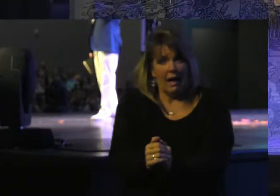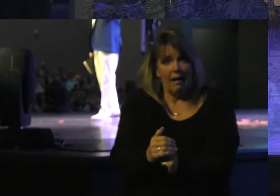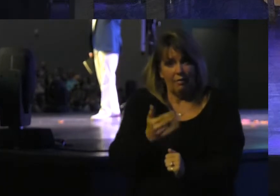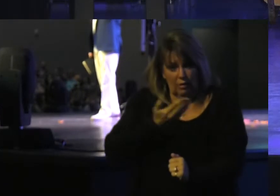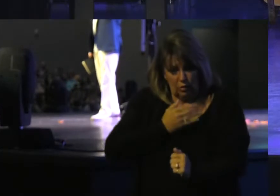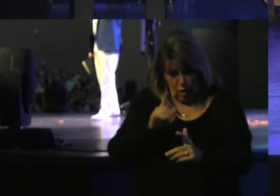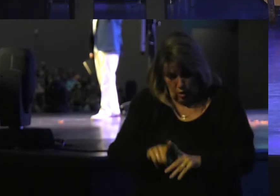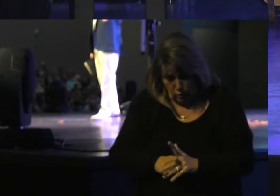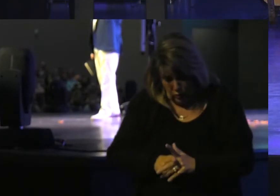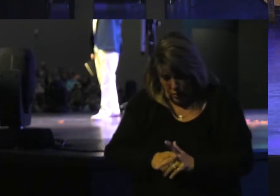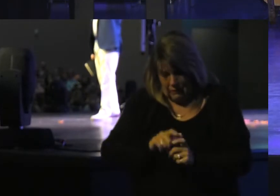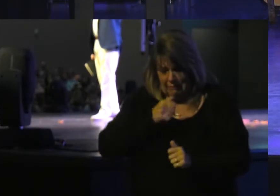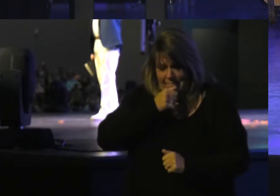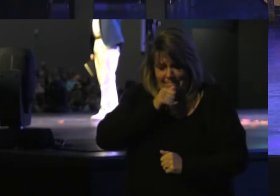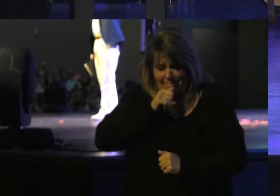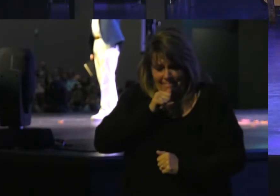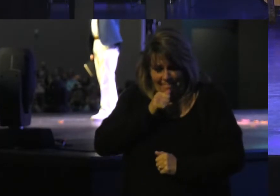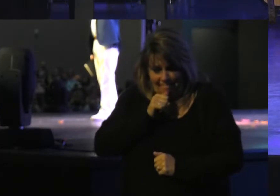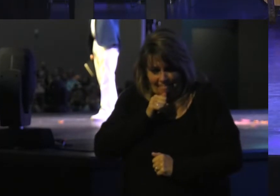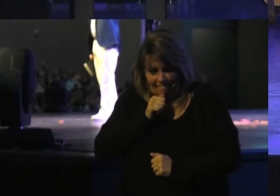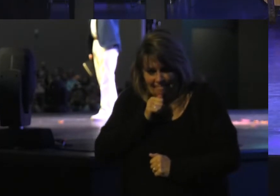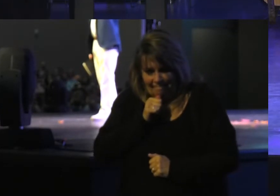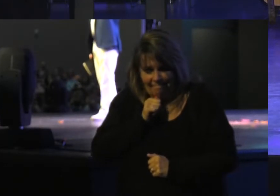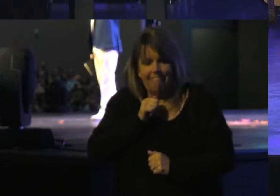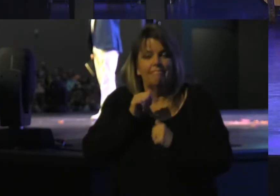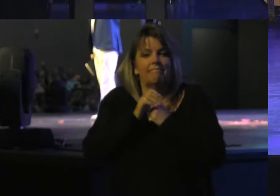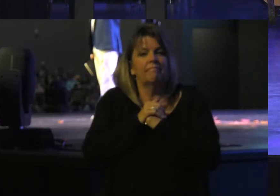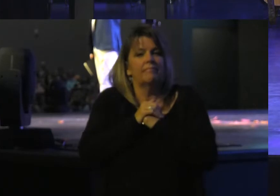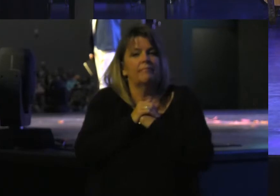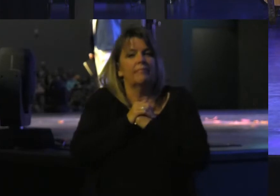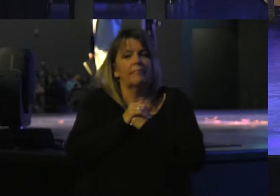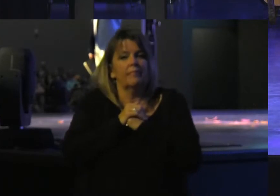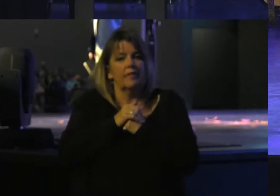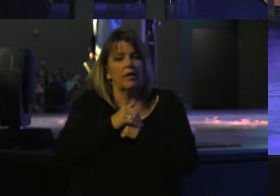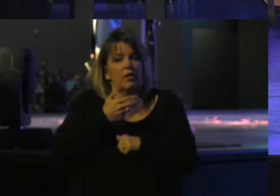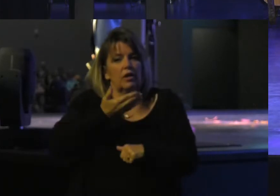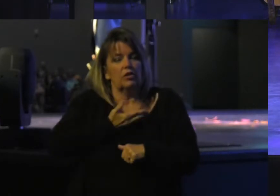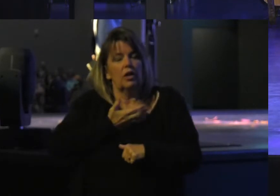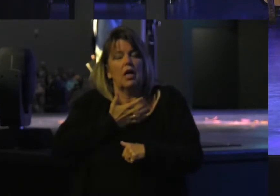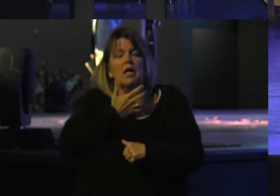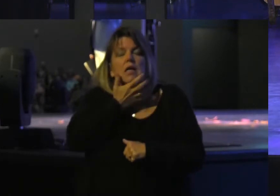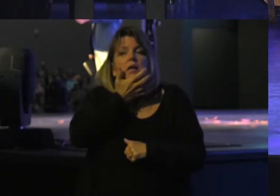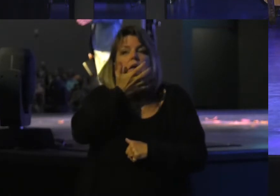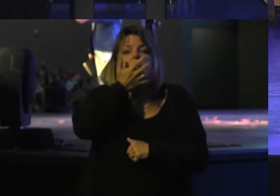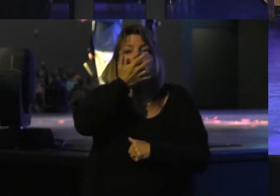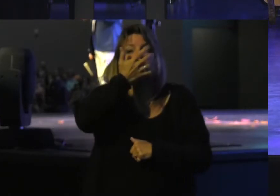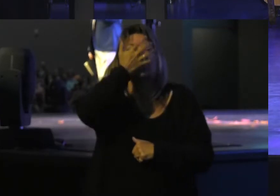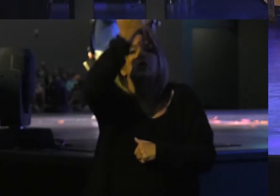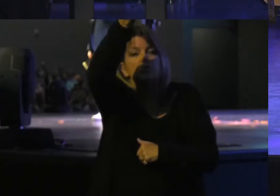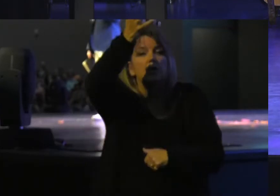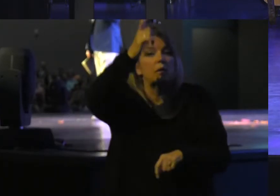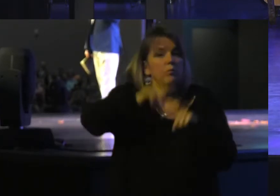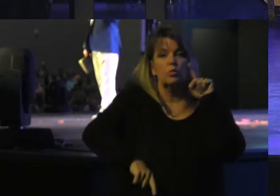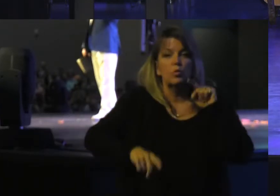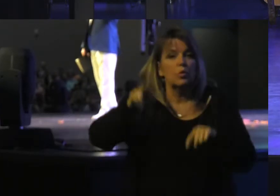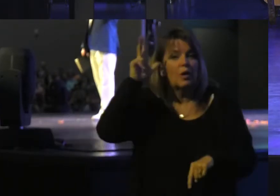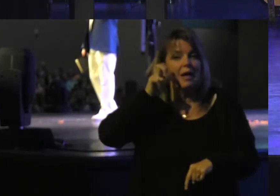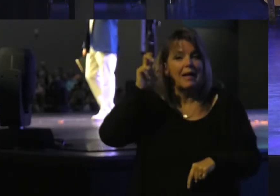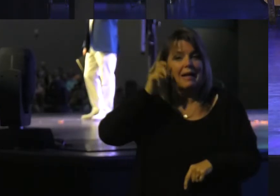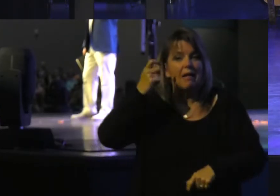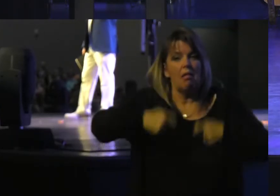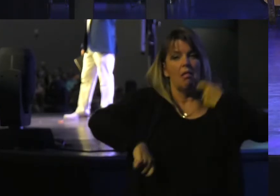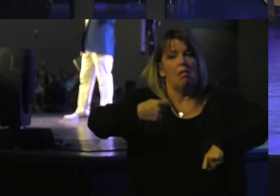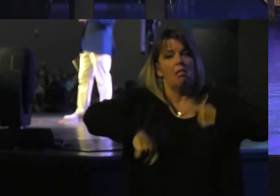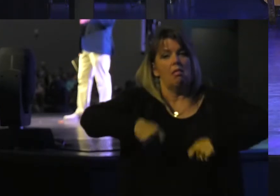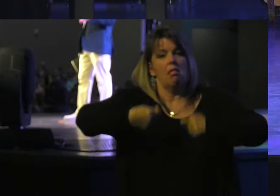The priest would raise The volume of worship So that the child's screams Could not be heard And the praise